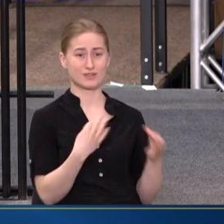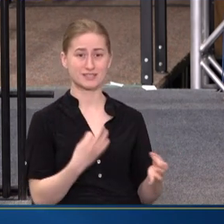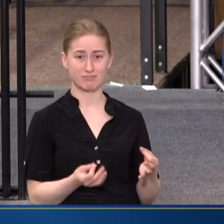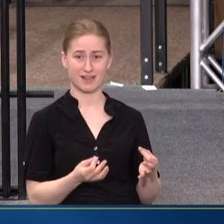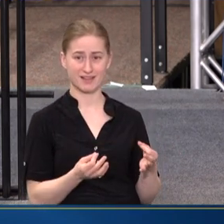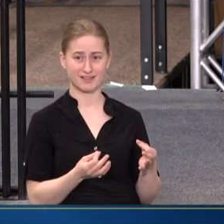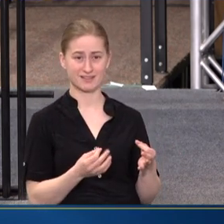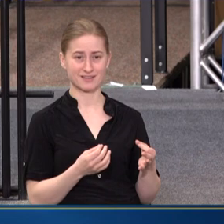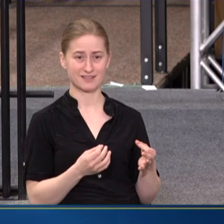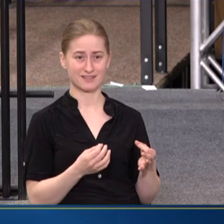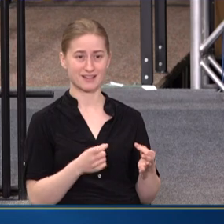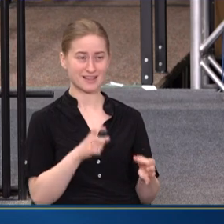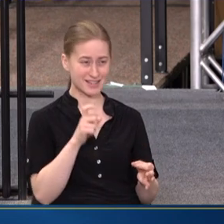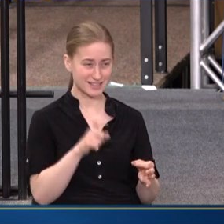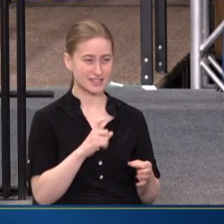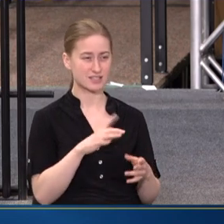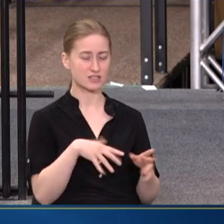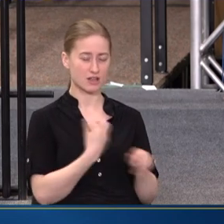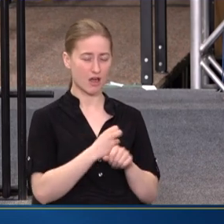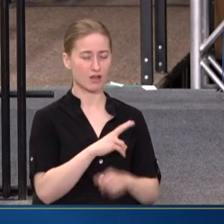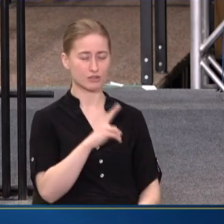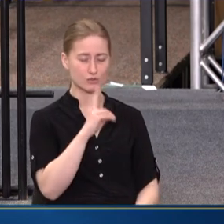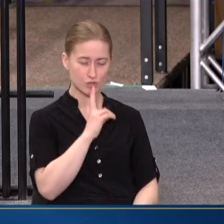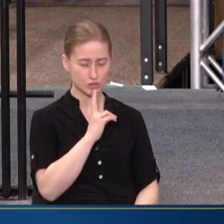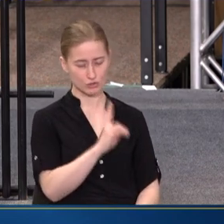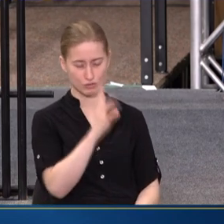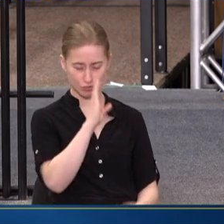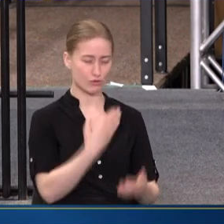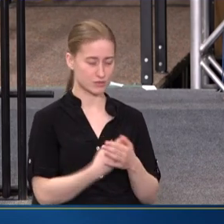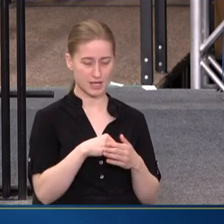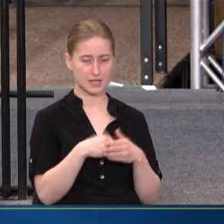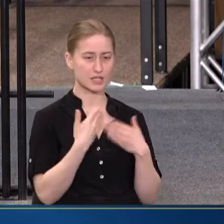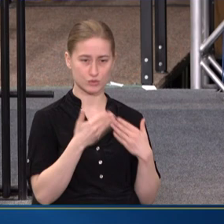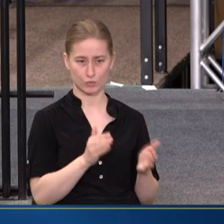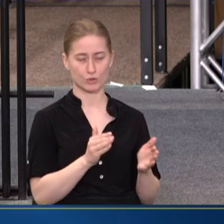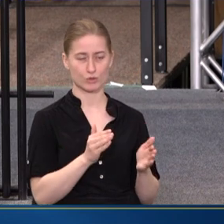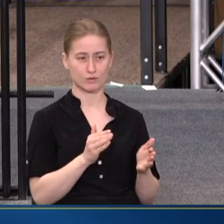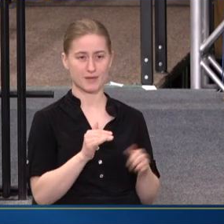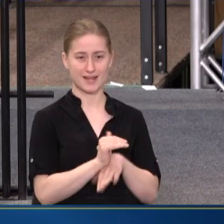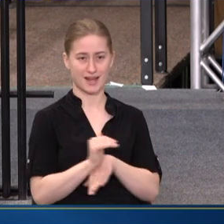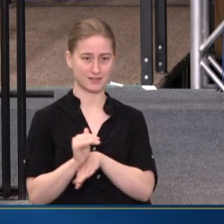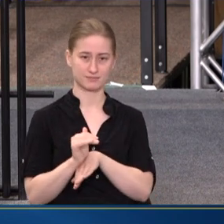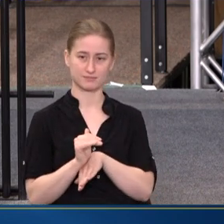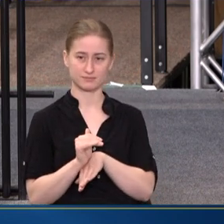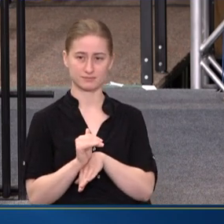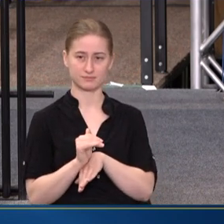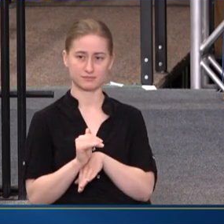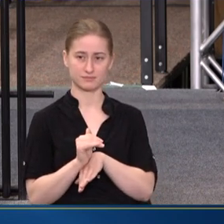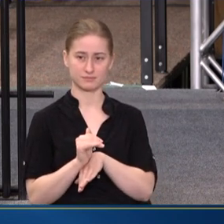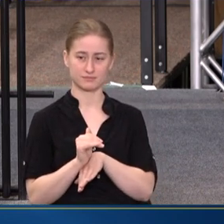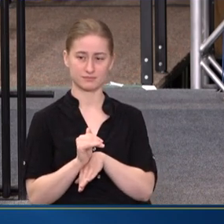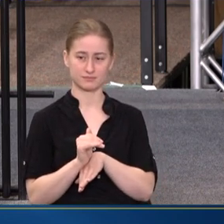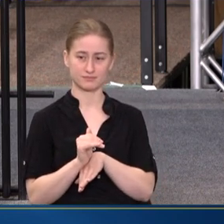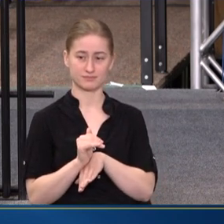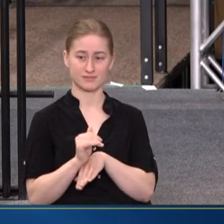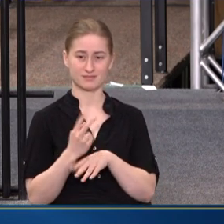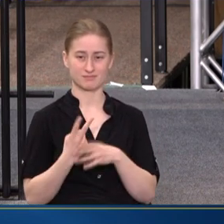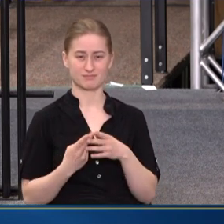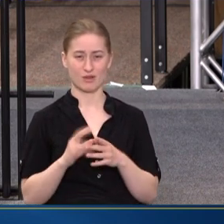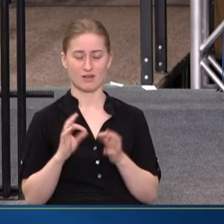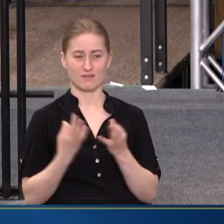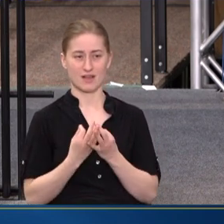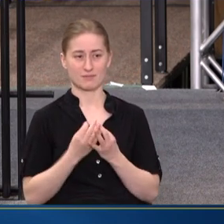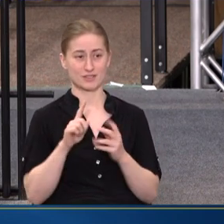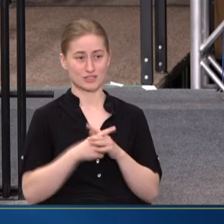THE NEED TO LOCK YOUR TWO-YEAR-OLD SON IN HIS ROOM AT NIGHT. BOTH OUR FAMILIES